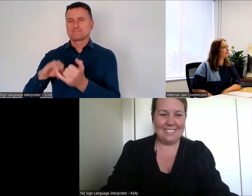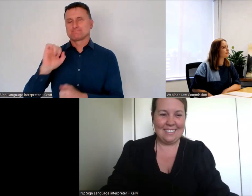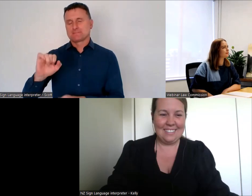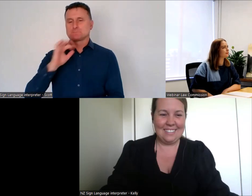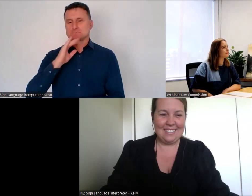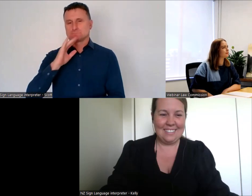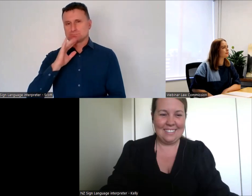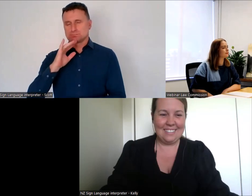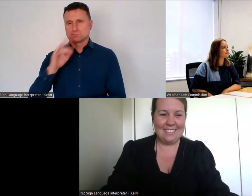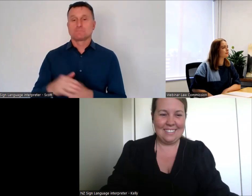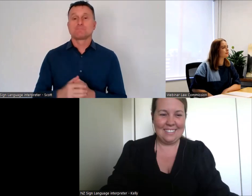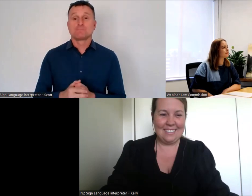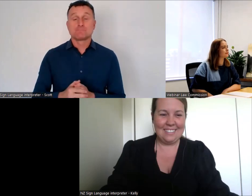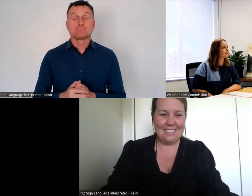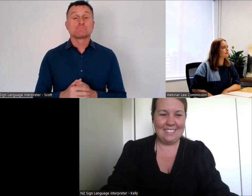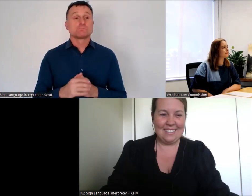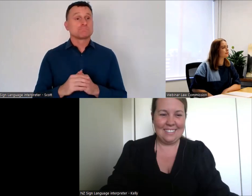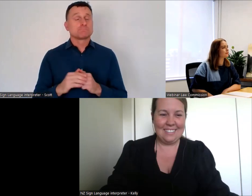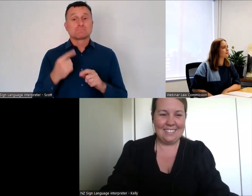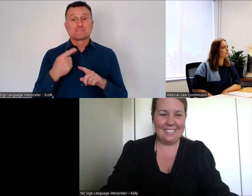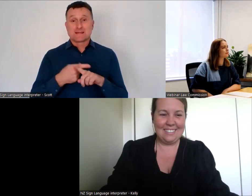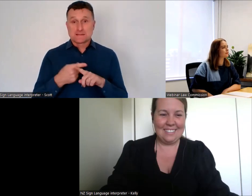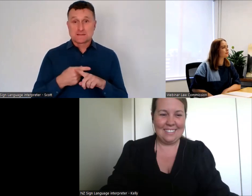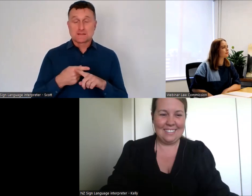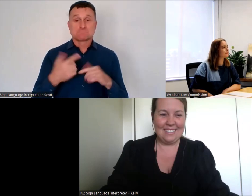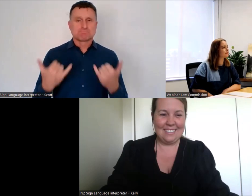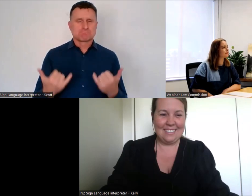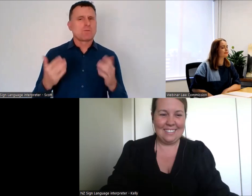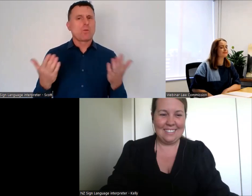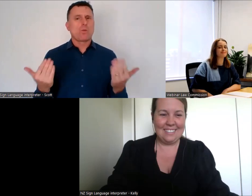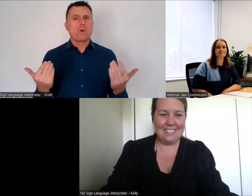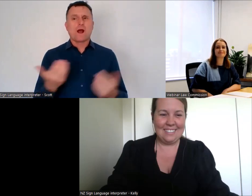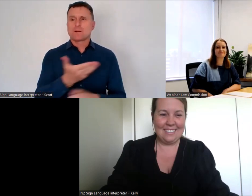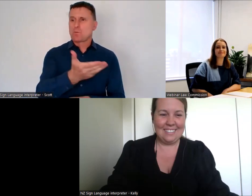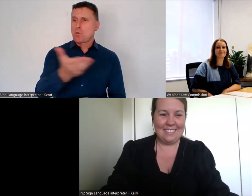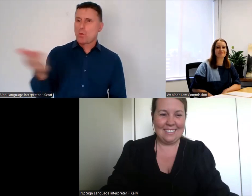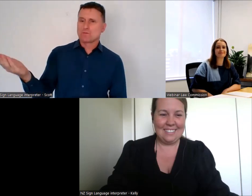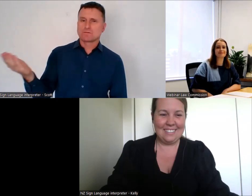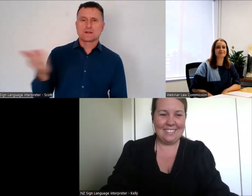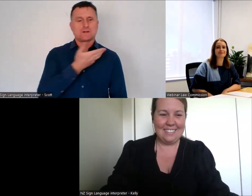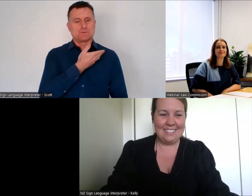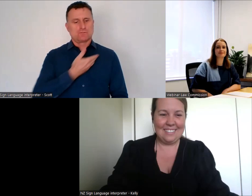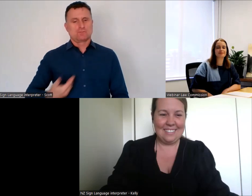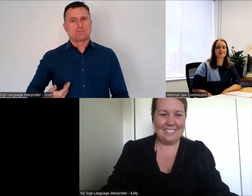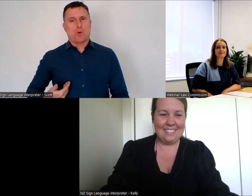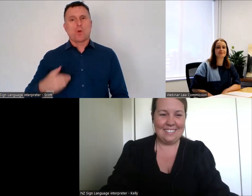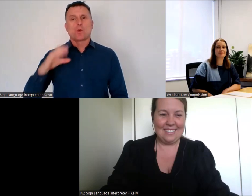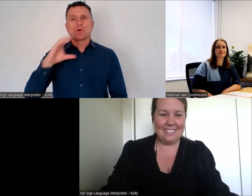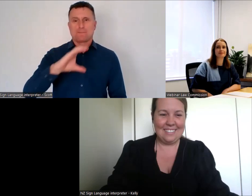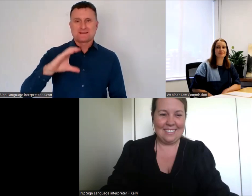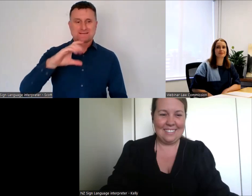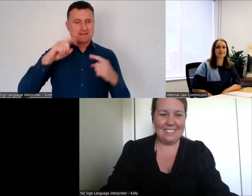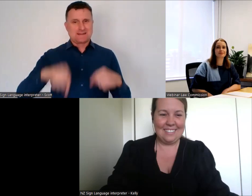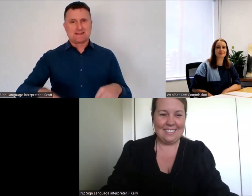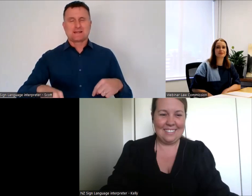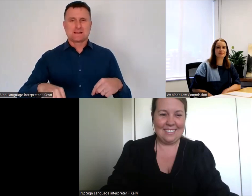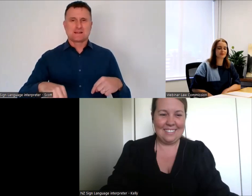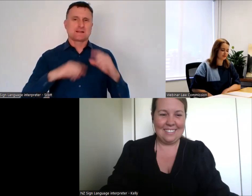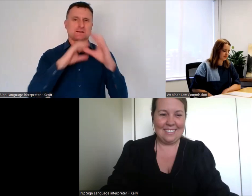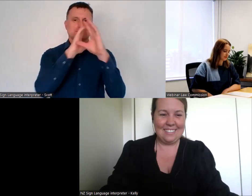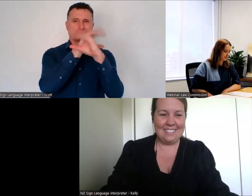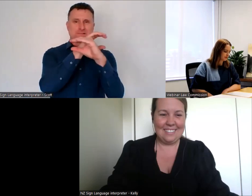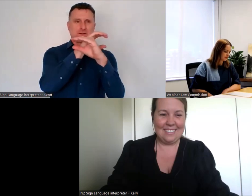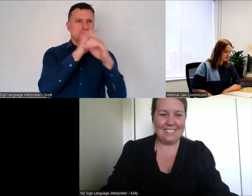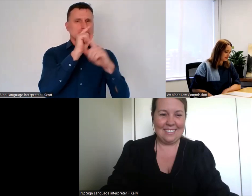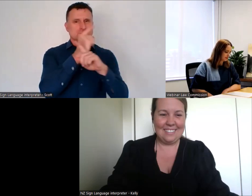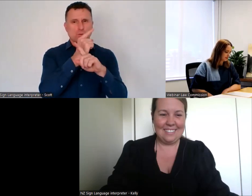Welcome everybody to the Law Commission and our webinar on Adults